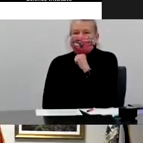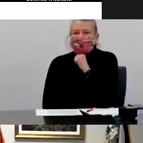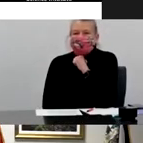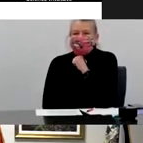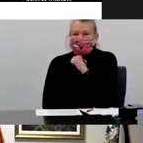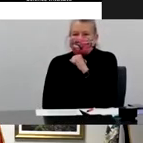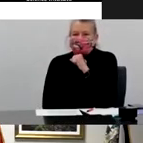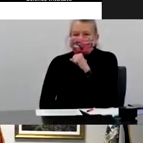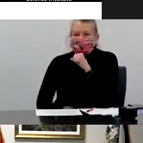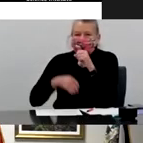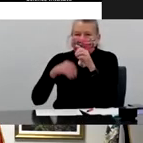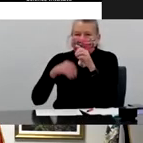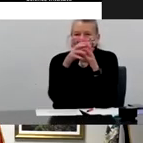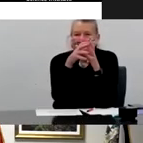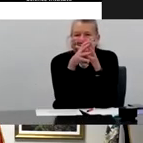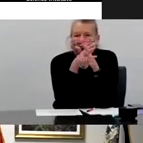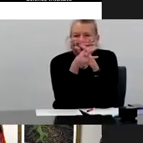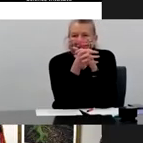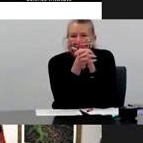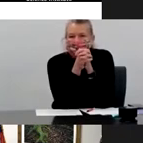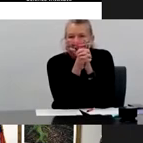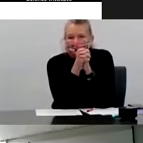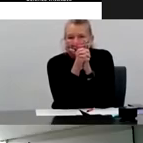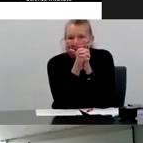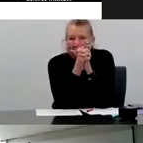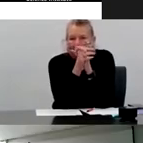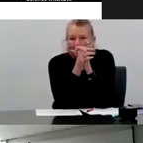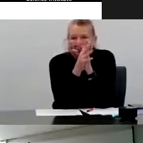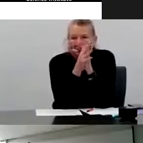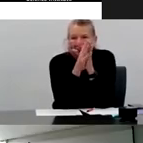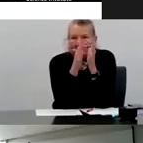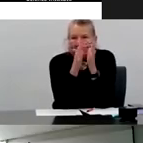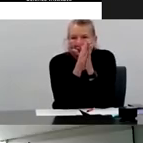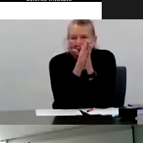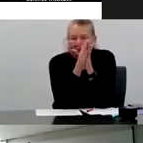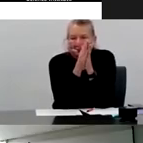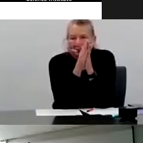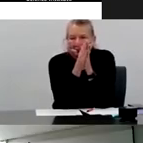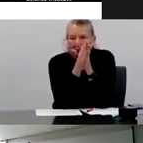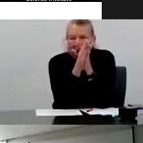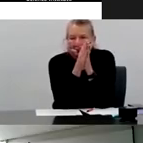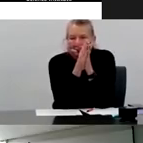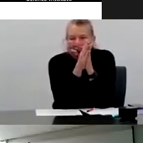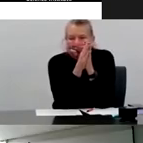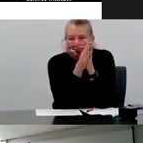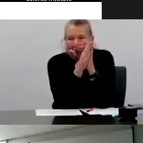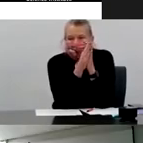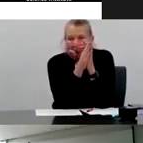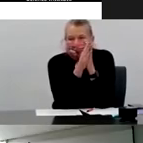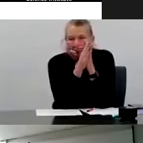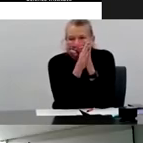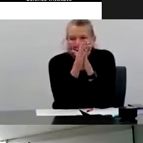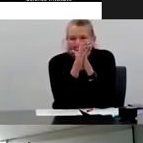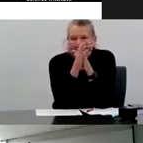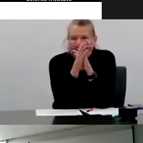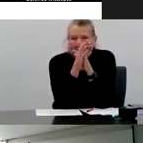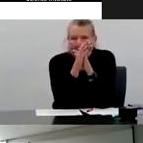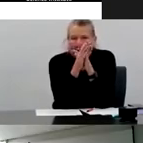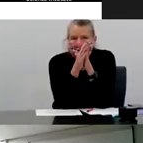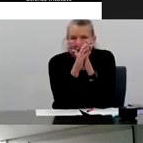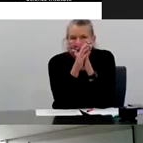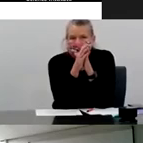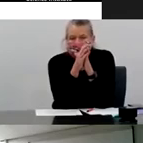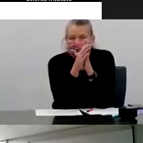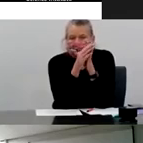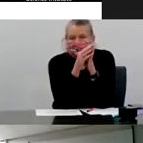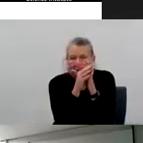Before I begin, I just wanted to say what a pleasure it's been to serve the school and then also our state partners. It's really been